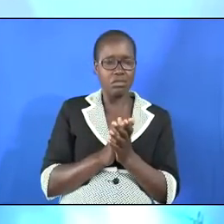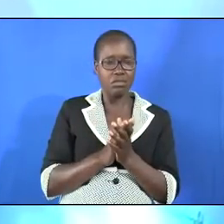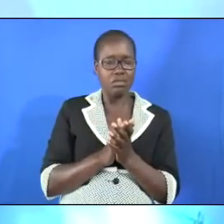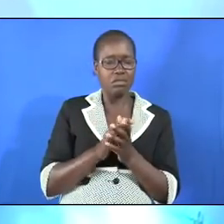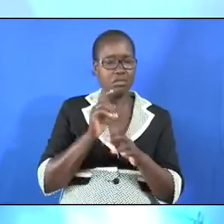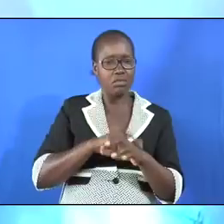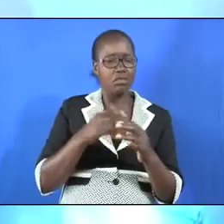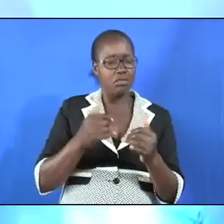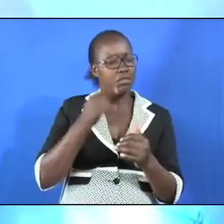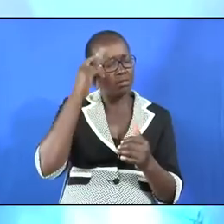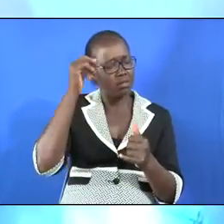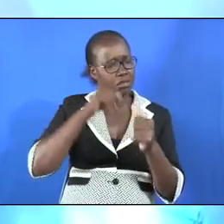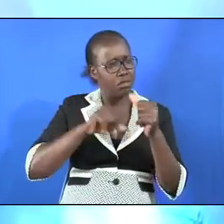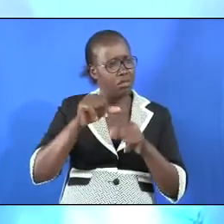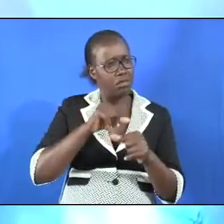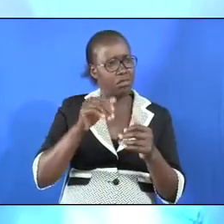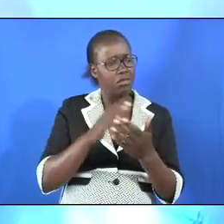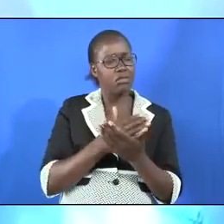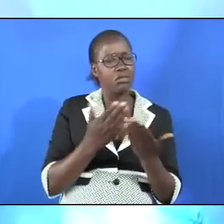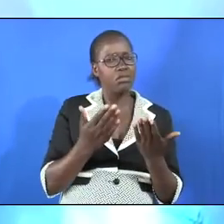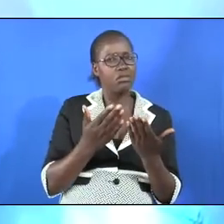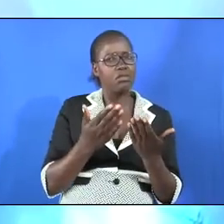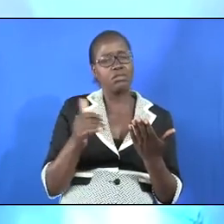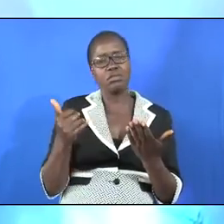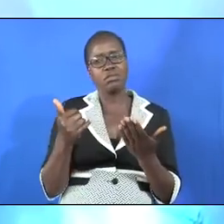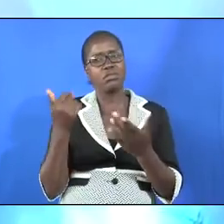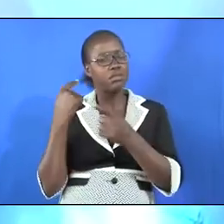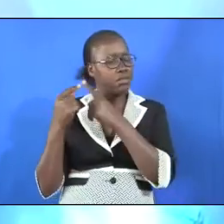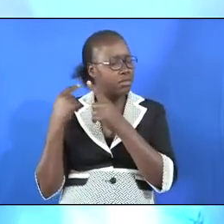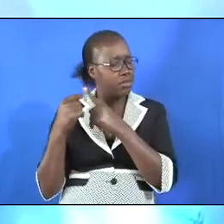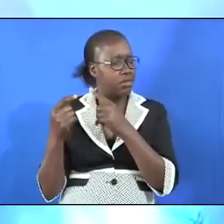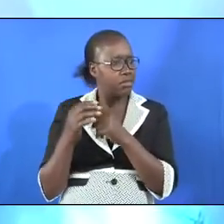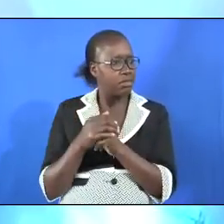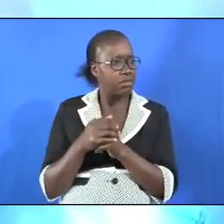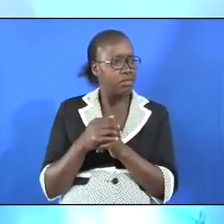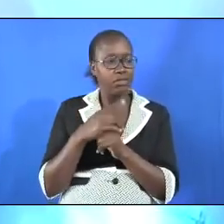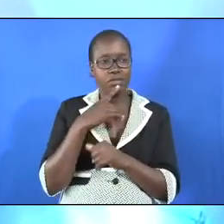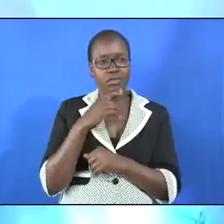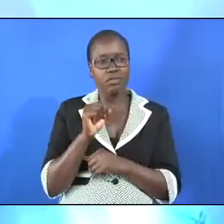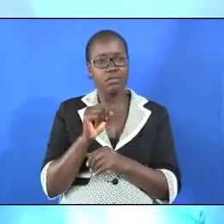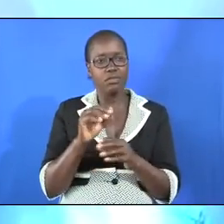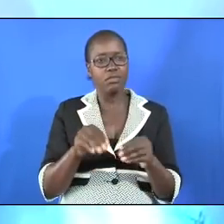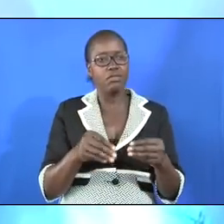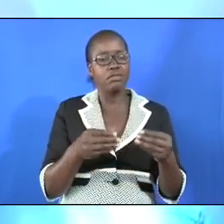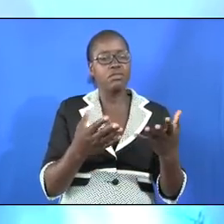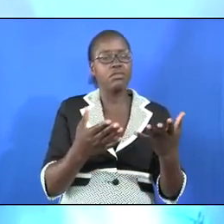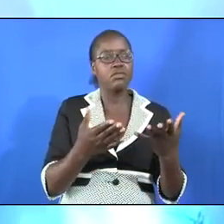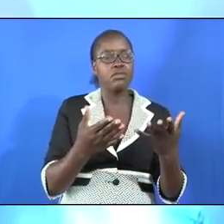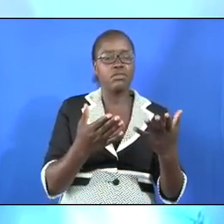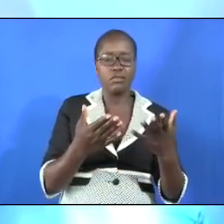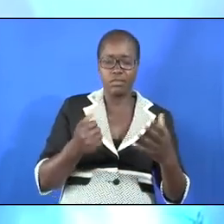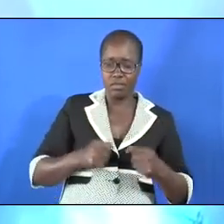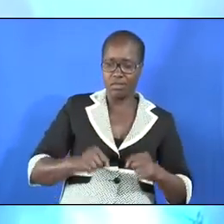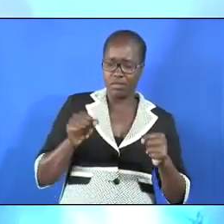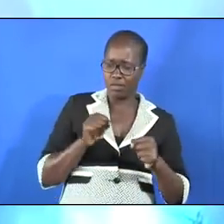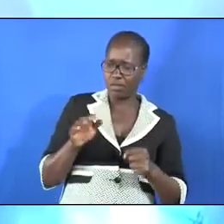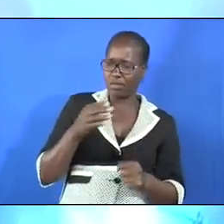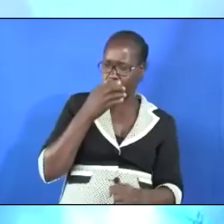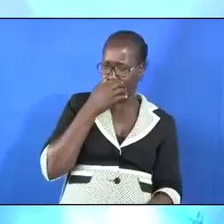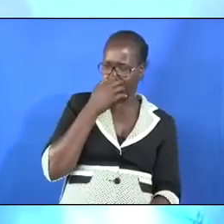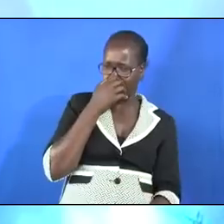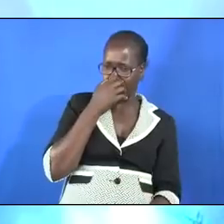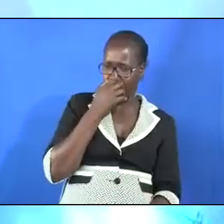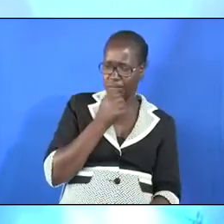about the suffering others are going through and so she offers to her mistress I wish